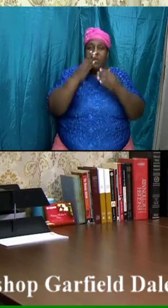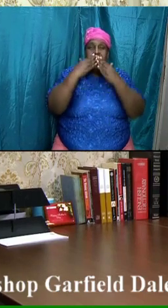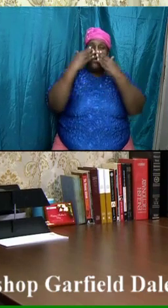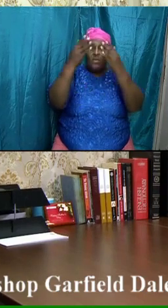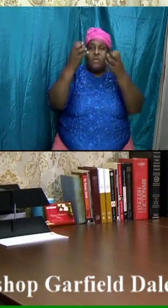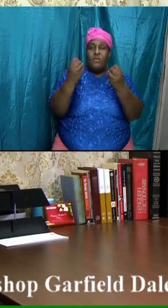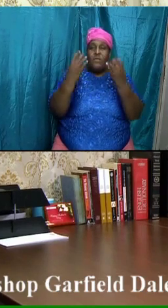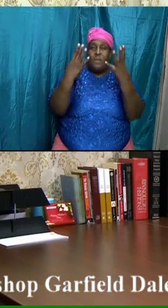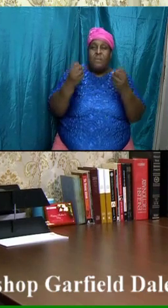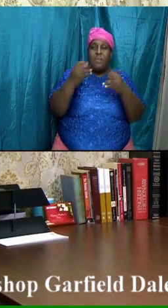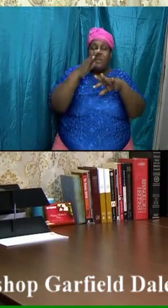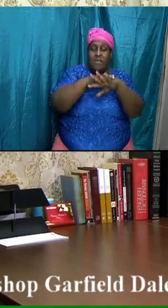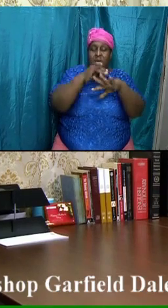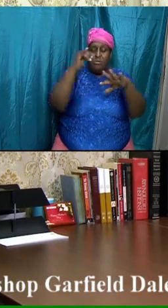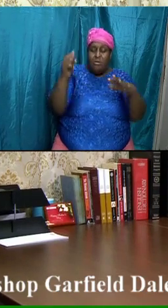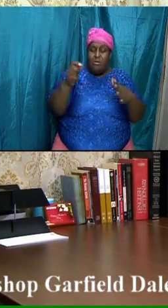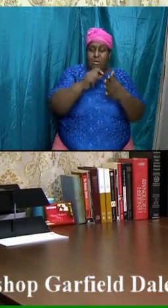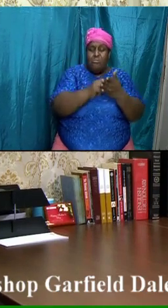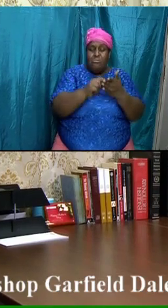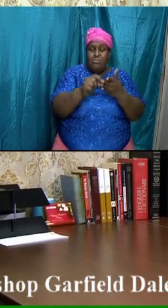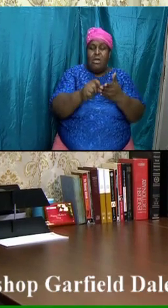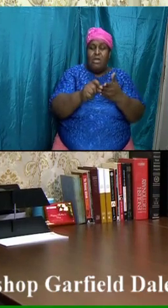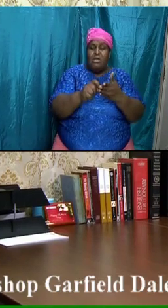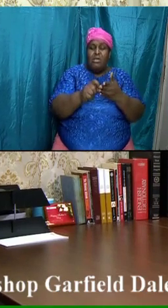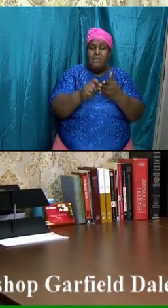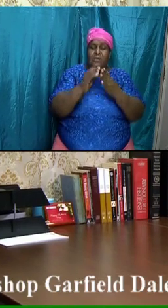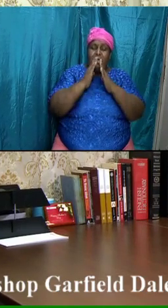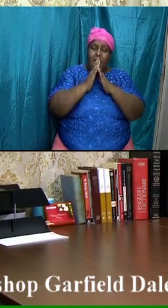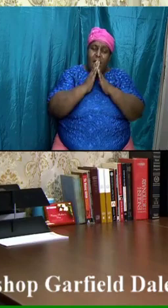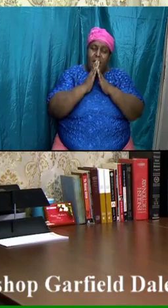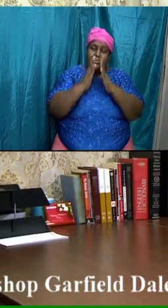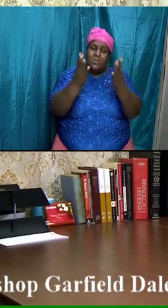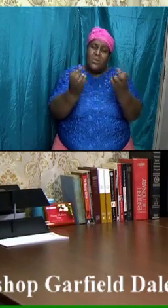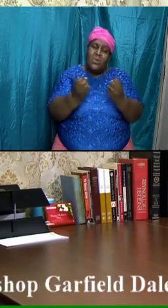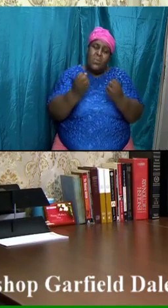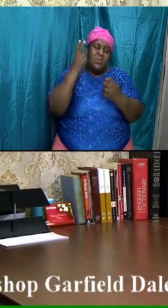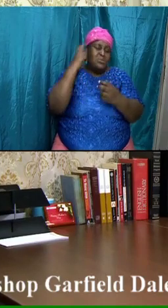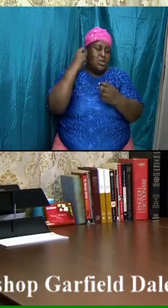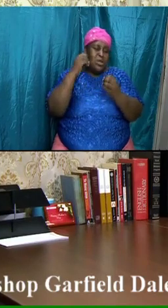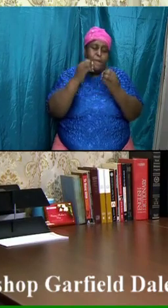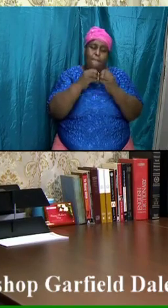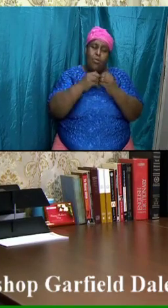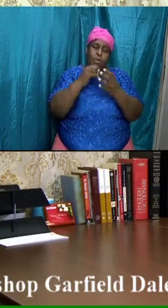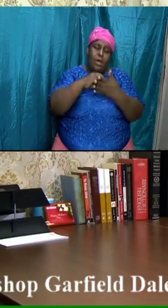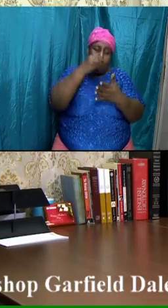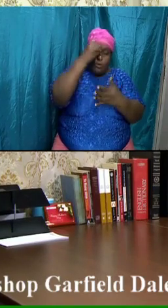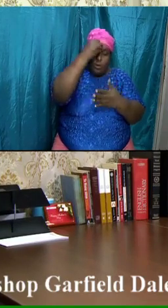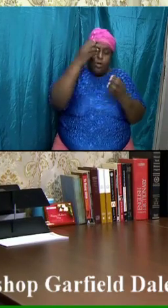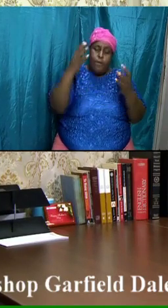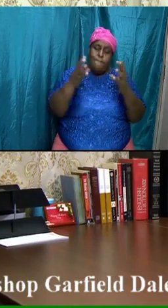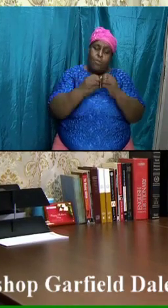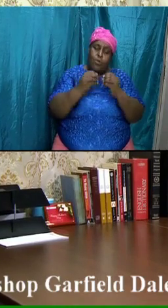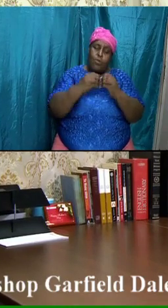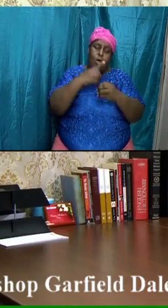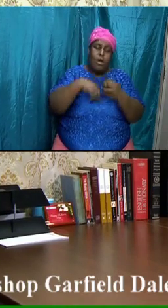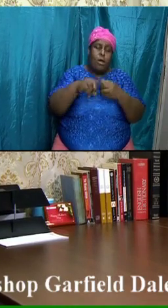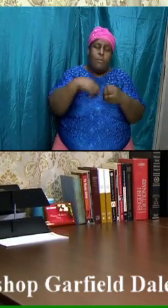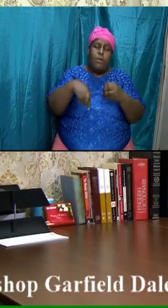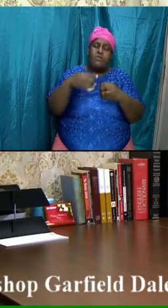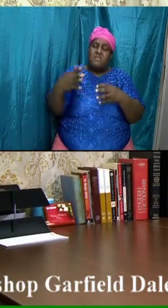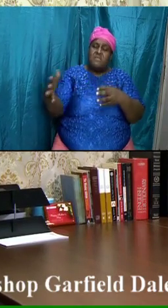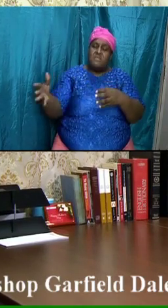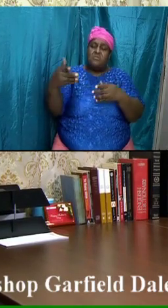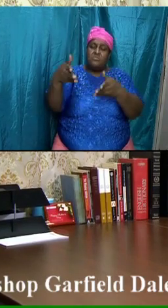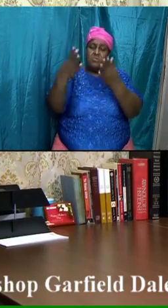that have called that have written that have indicated that they want to hear more and to learn more about the things that are to come